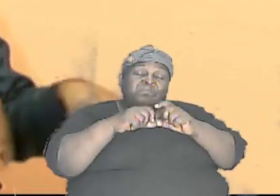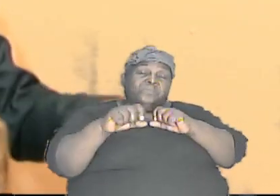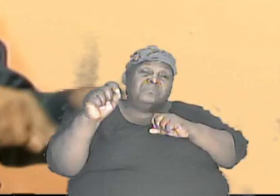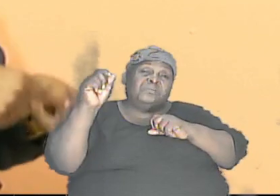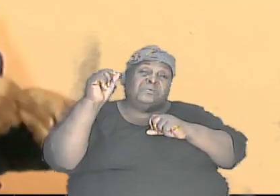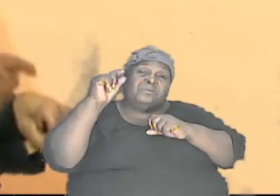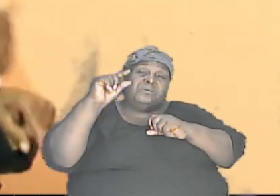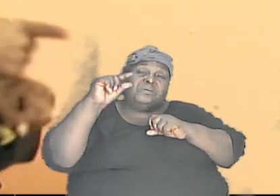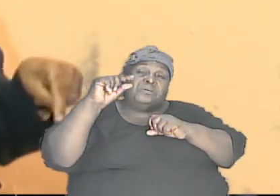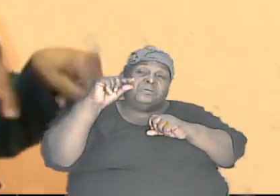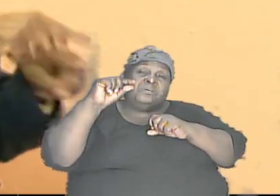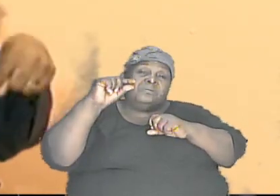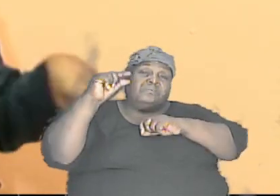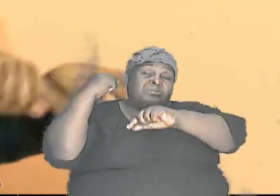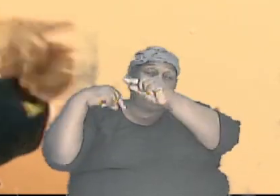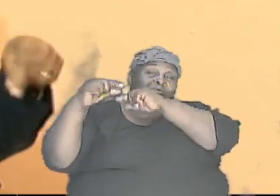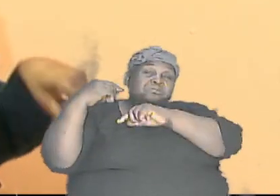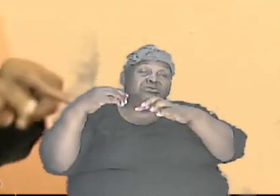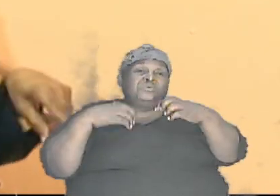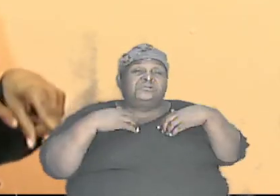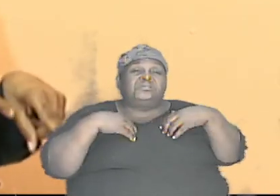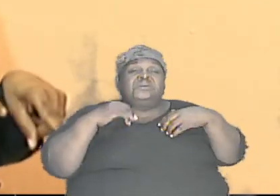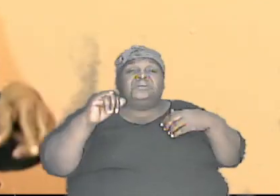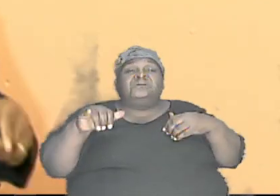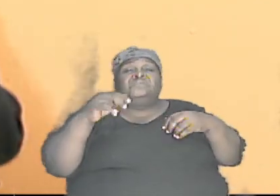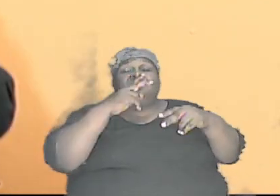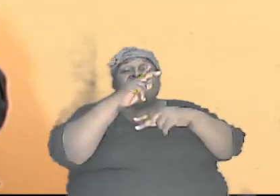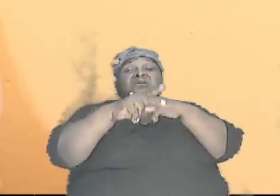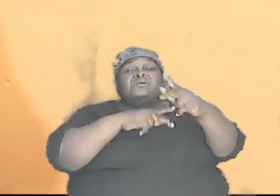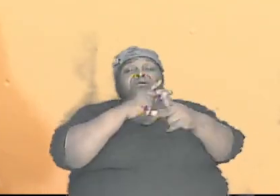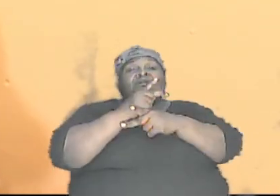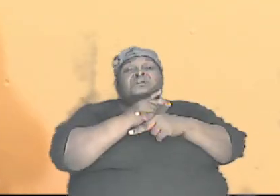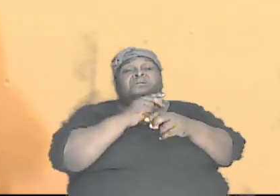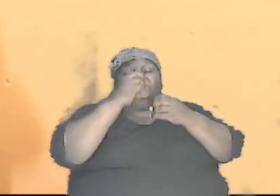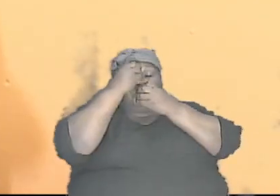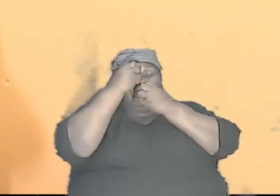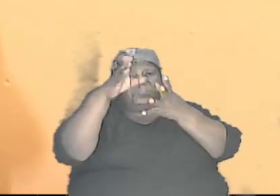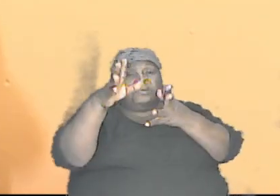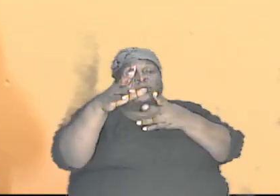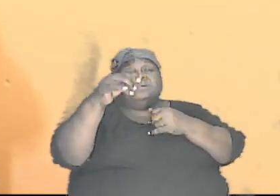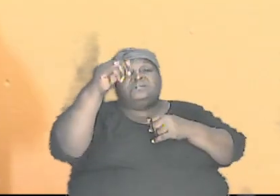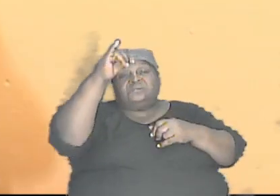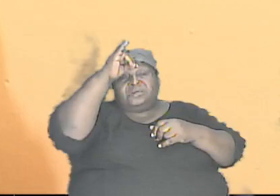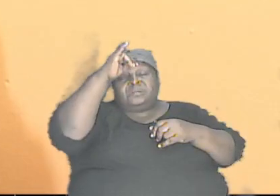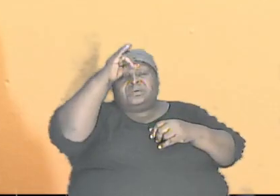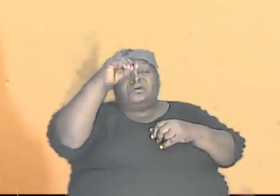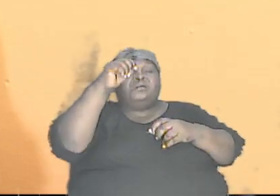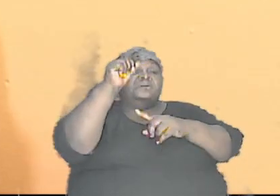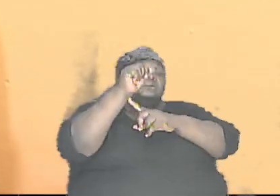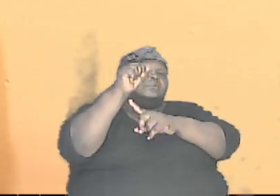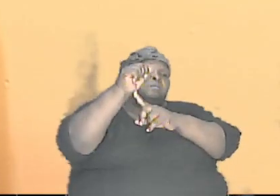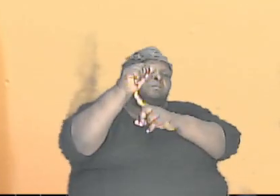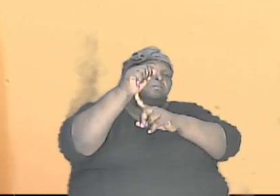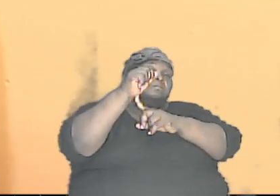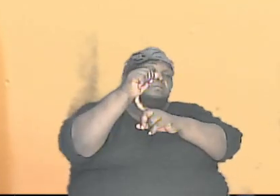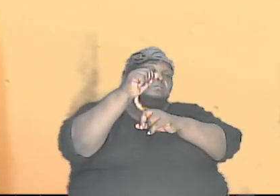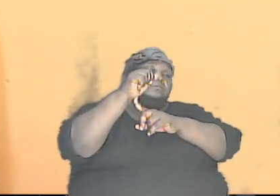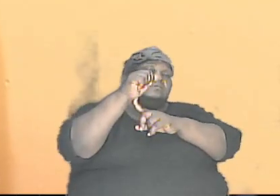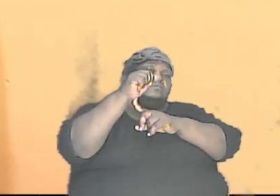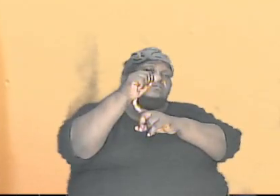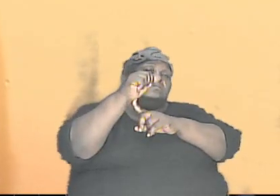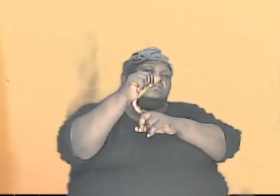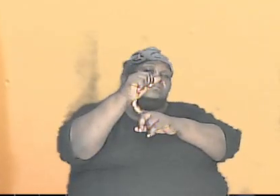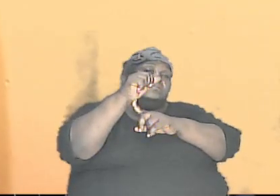the genes that they have is just for that kind of information. Remember now daddy had the A gene capital and the A gene